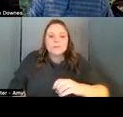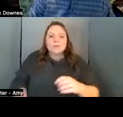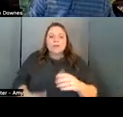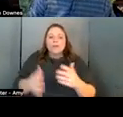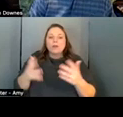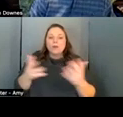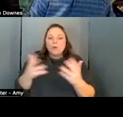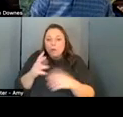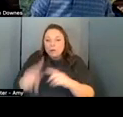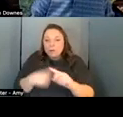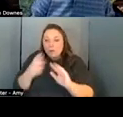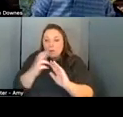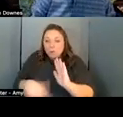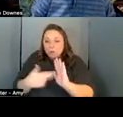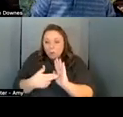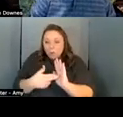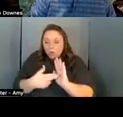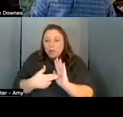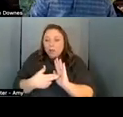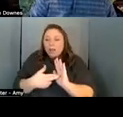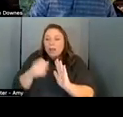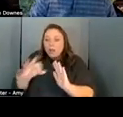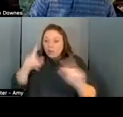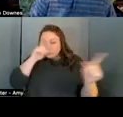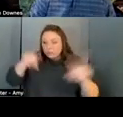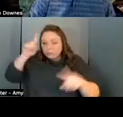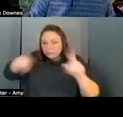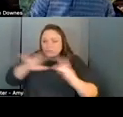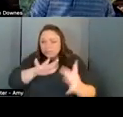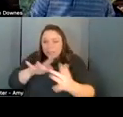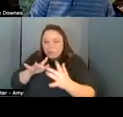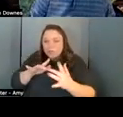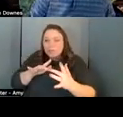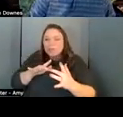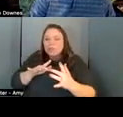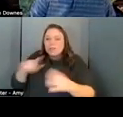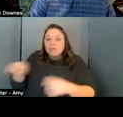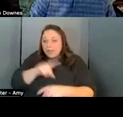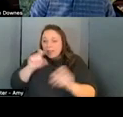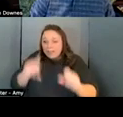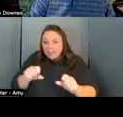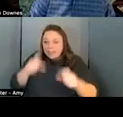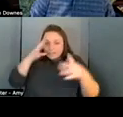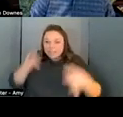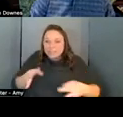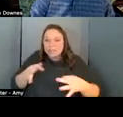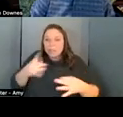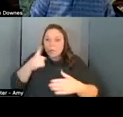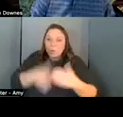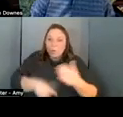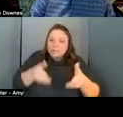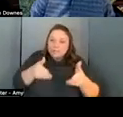networks does everybody get to join a consensus network and determine what will be allowed to be a fact and what will not